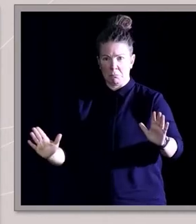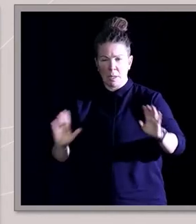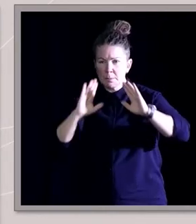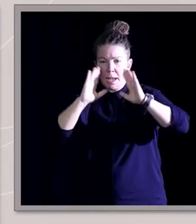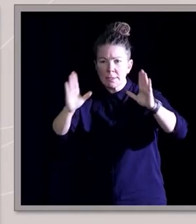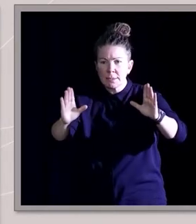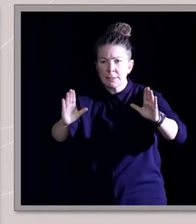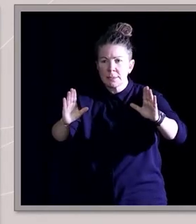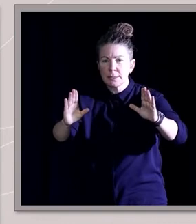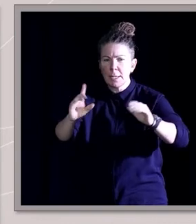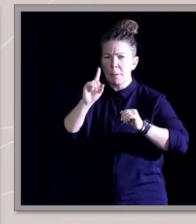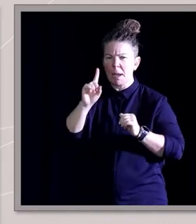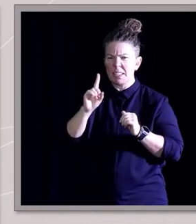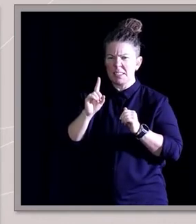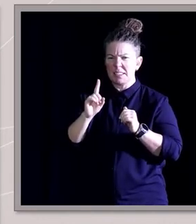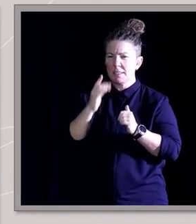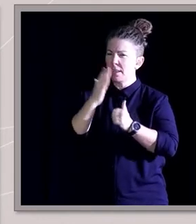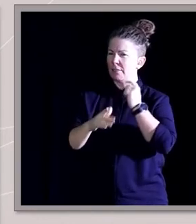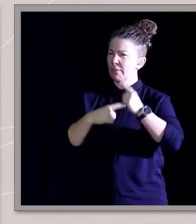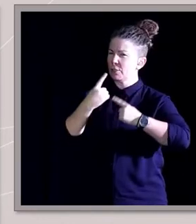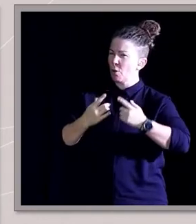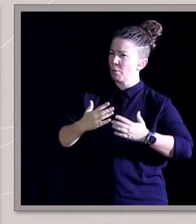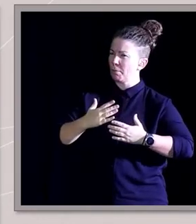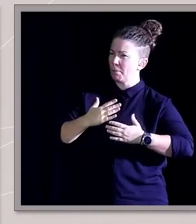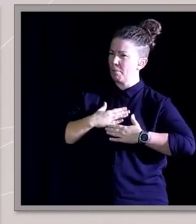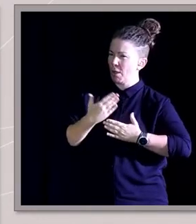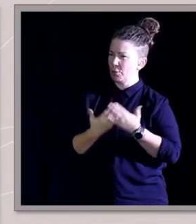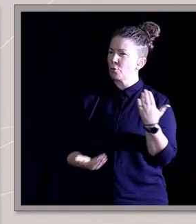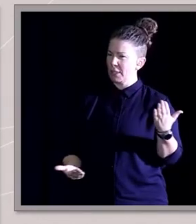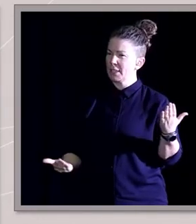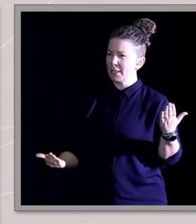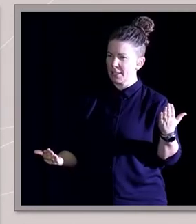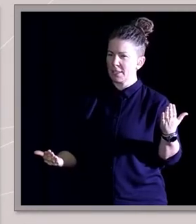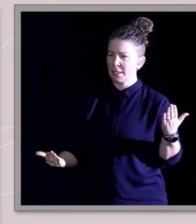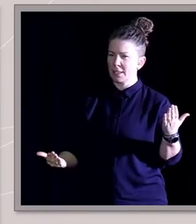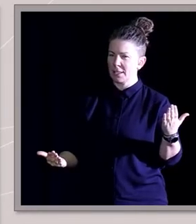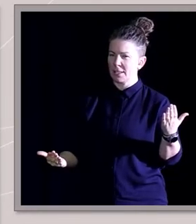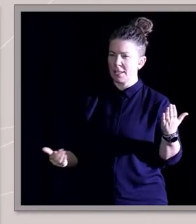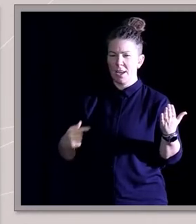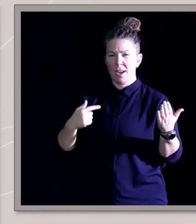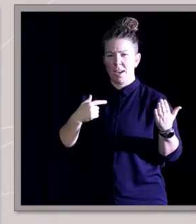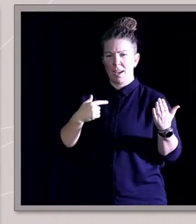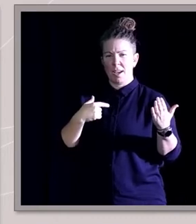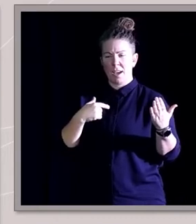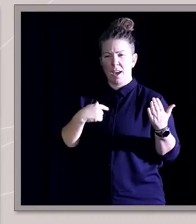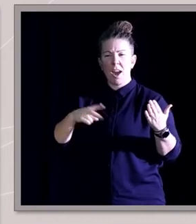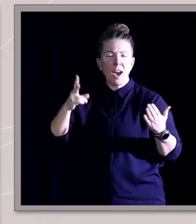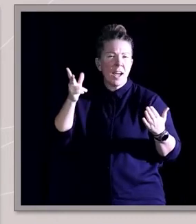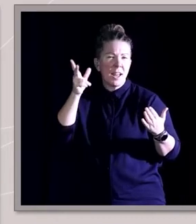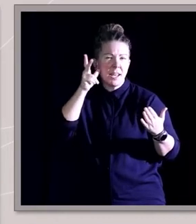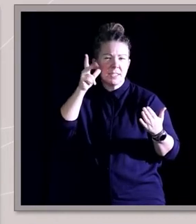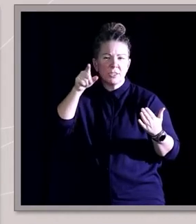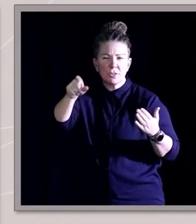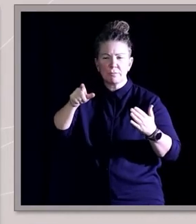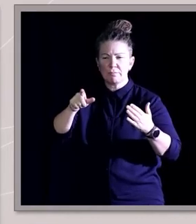I've never told my own story, and hearing about the struggles of some of our listeners on Hack,